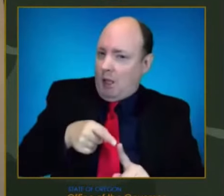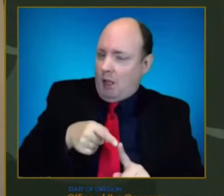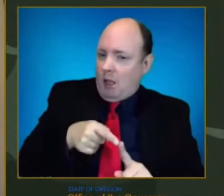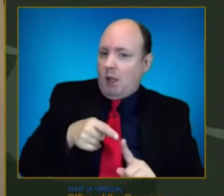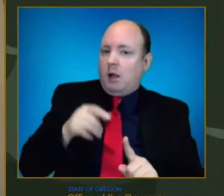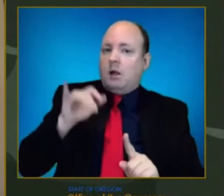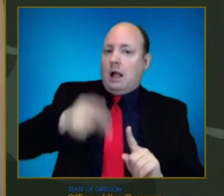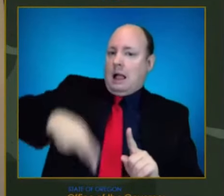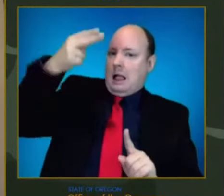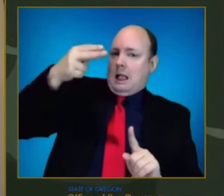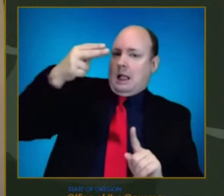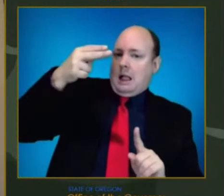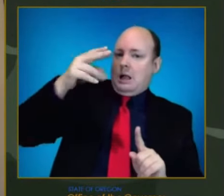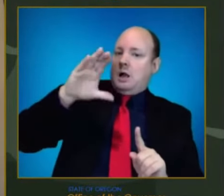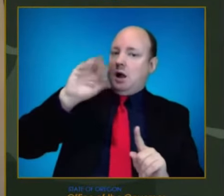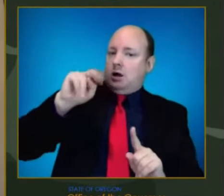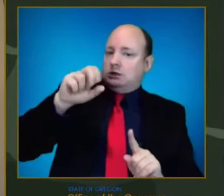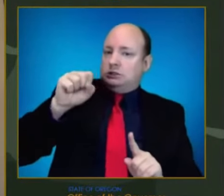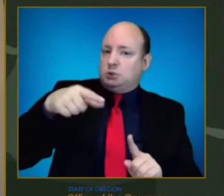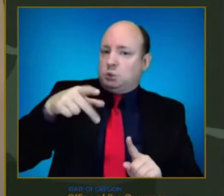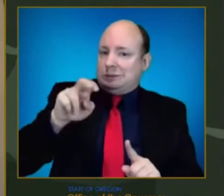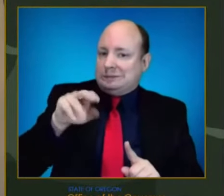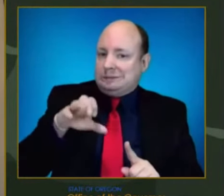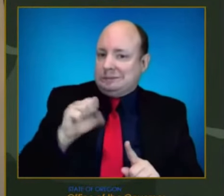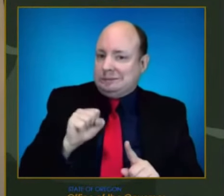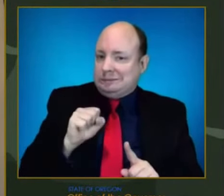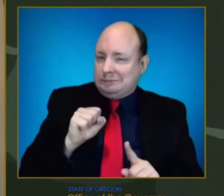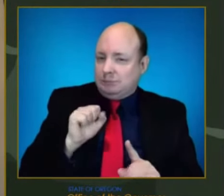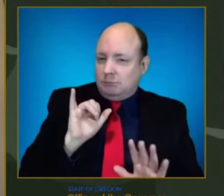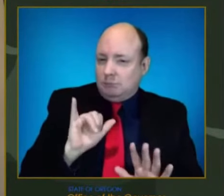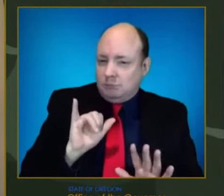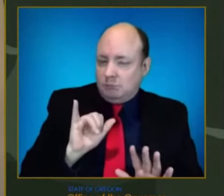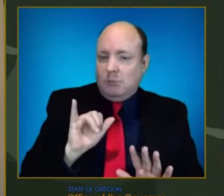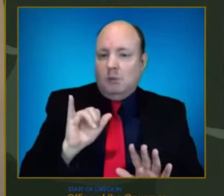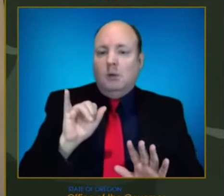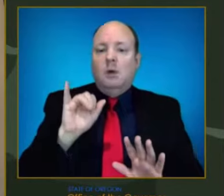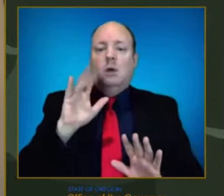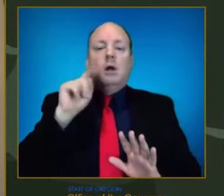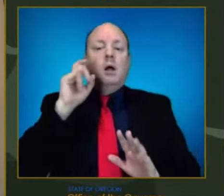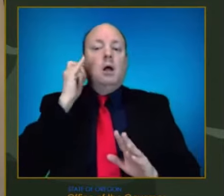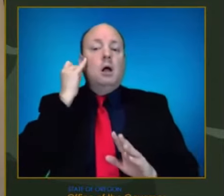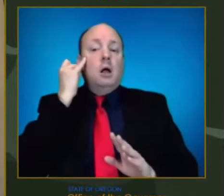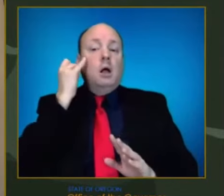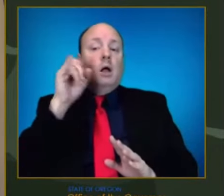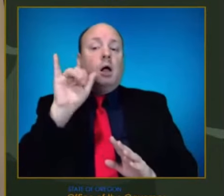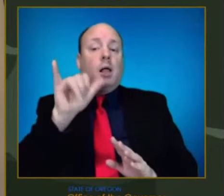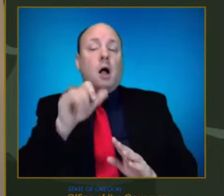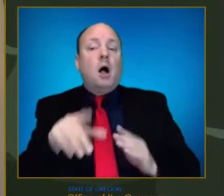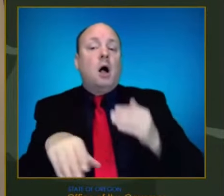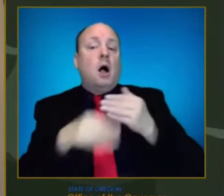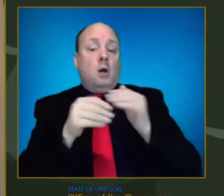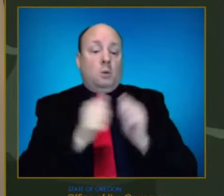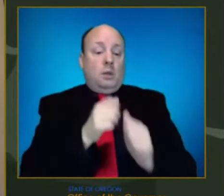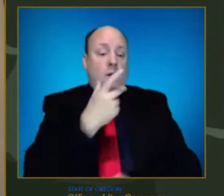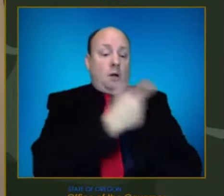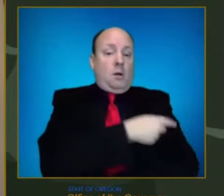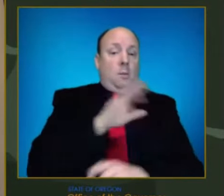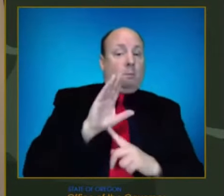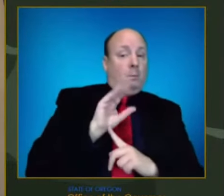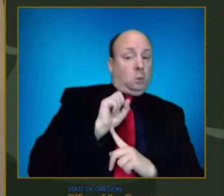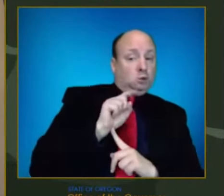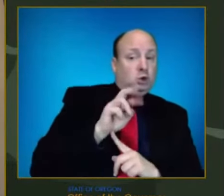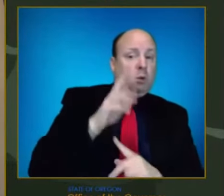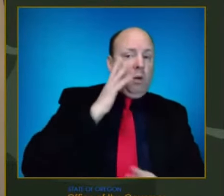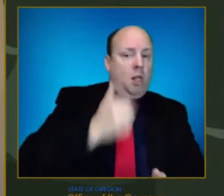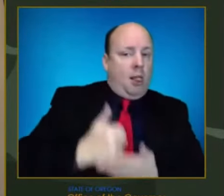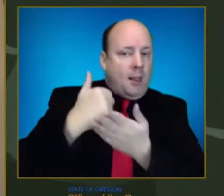they're diminished. But we can increase that protection by getting people boosted, particularly those who are most vulnerable. So anything we